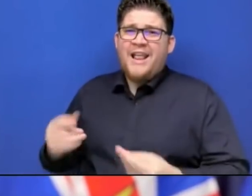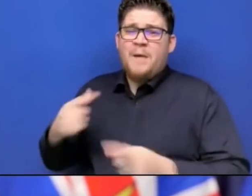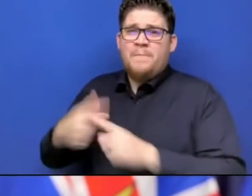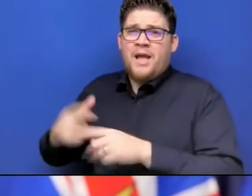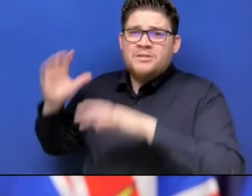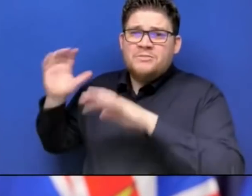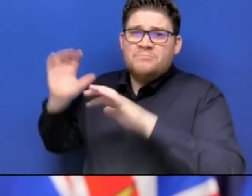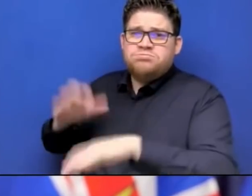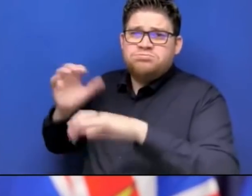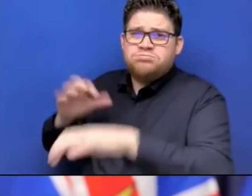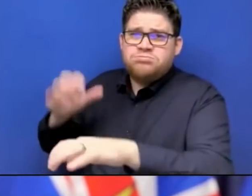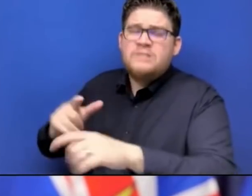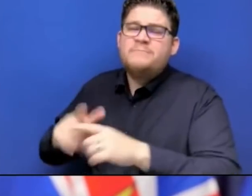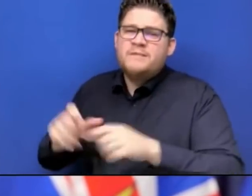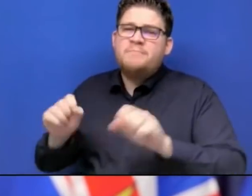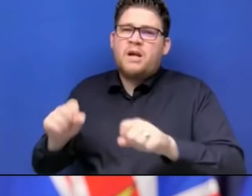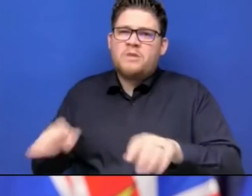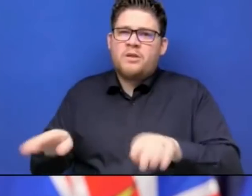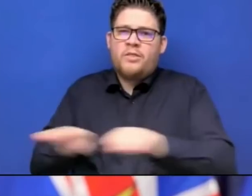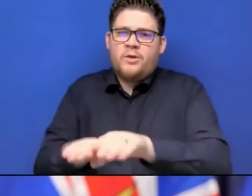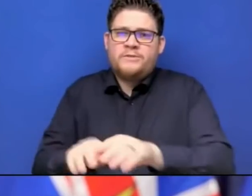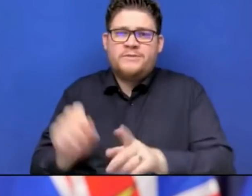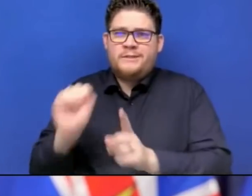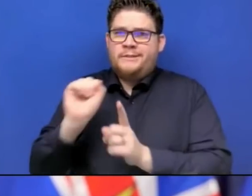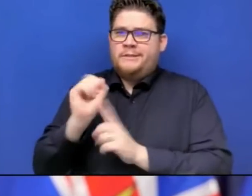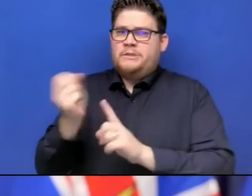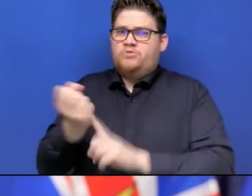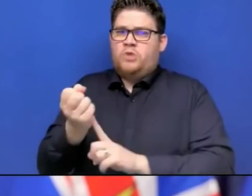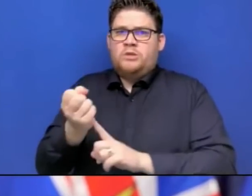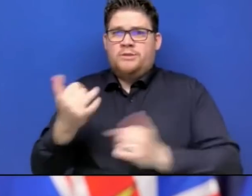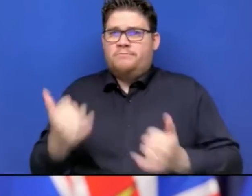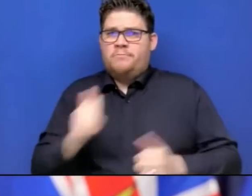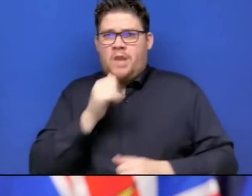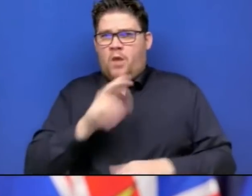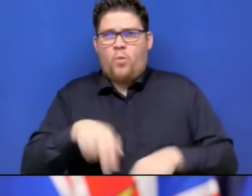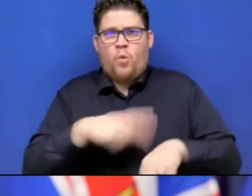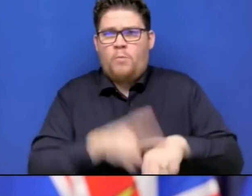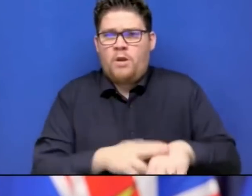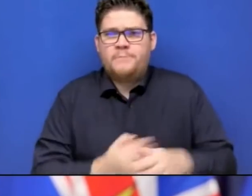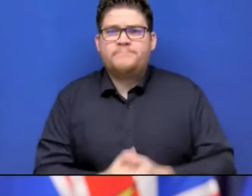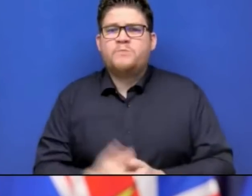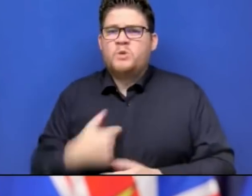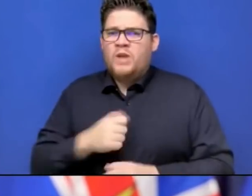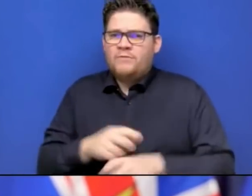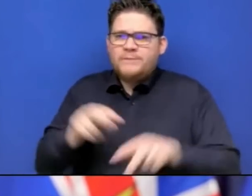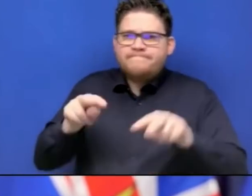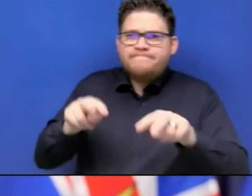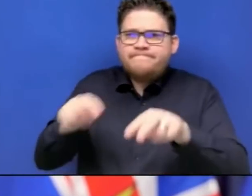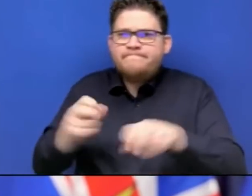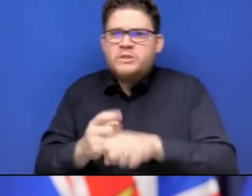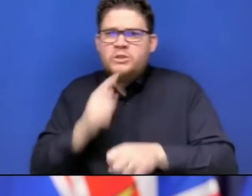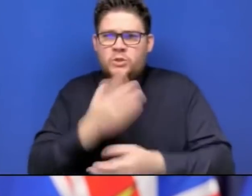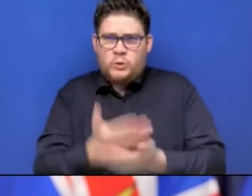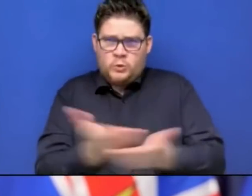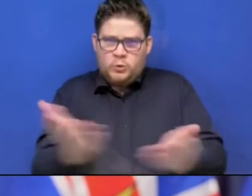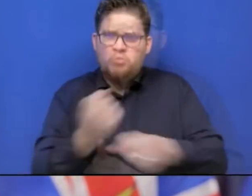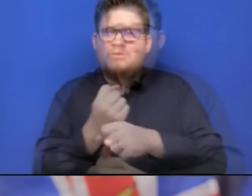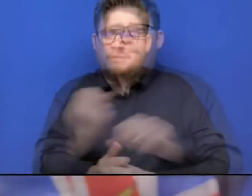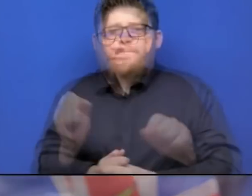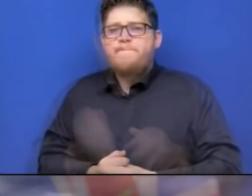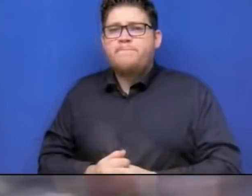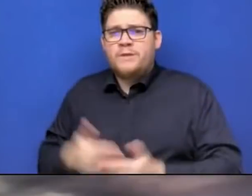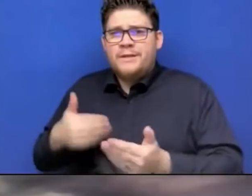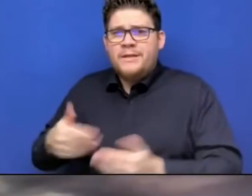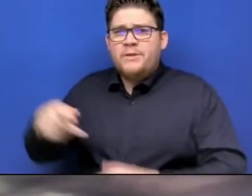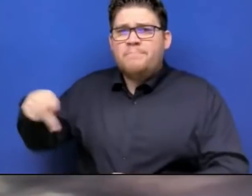public. We don't take these decisions lightly again, but the current conditions are not typical, and we need to keep everyone's safety at the forefront.